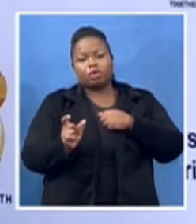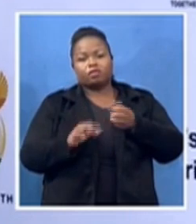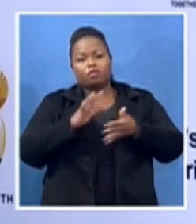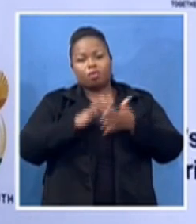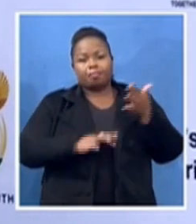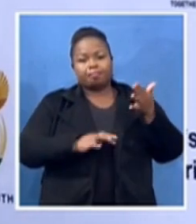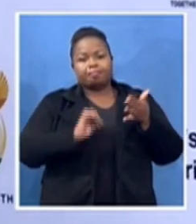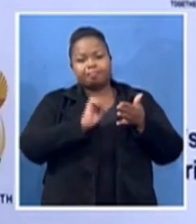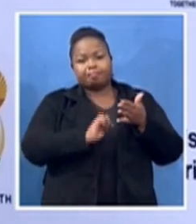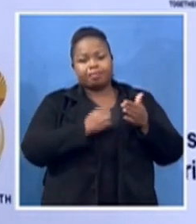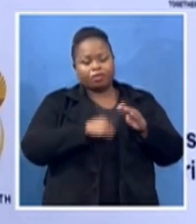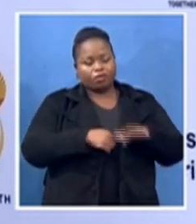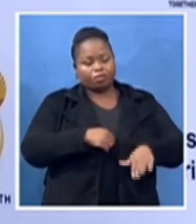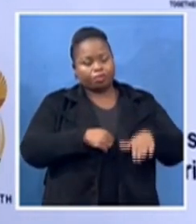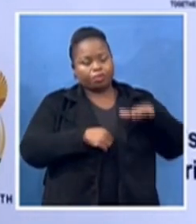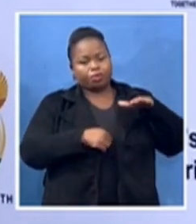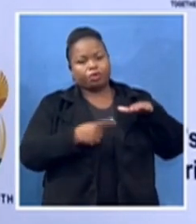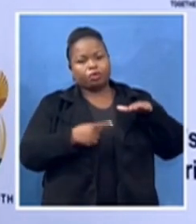and no one's enemy.